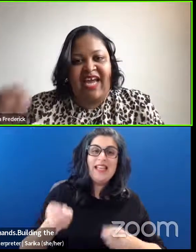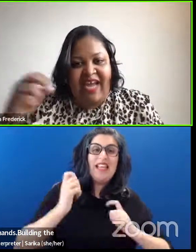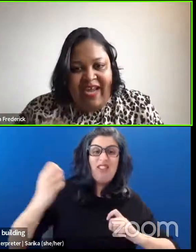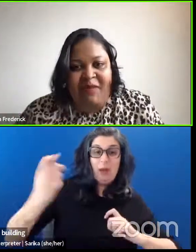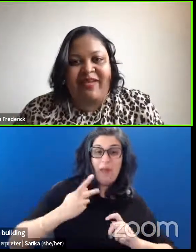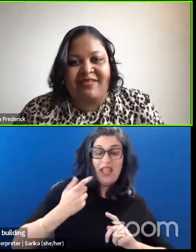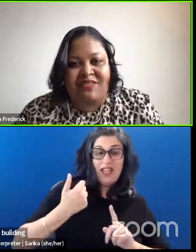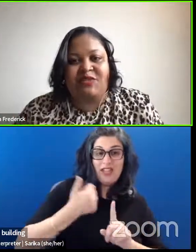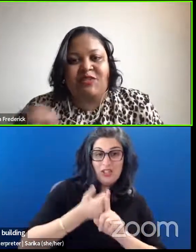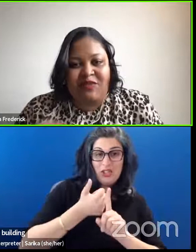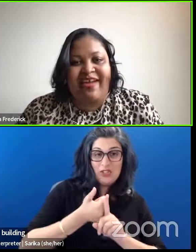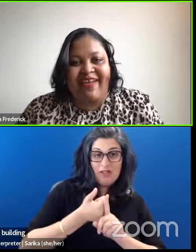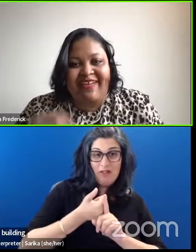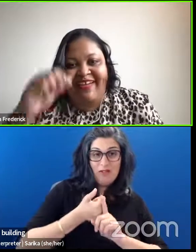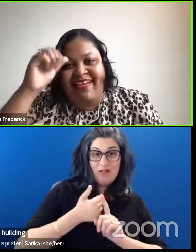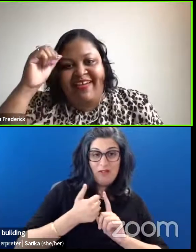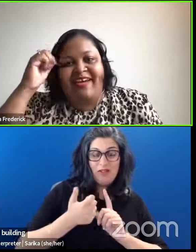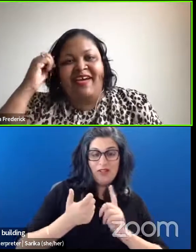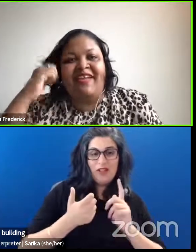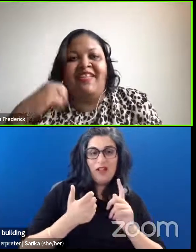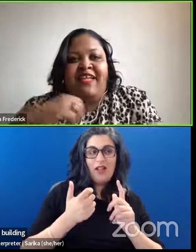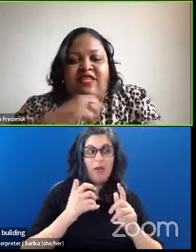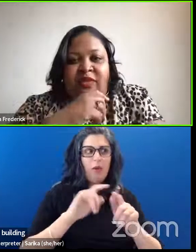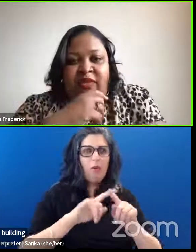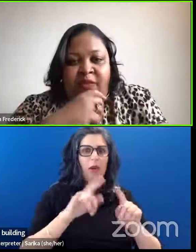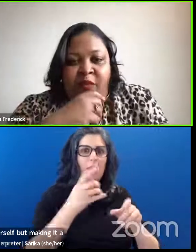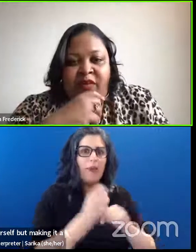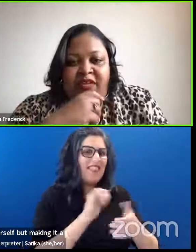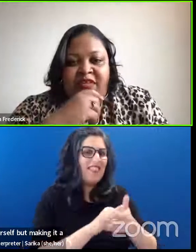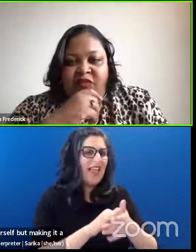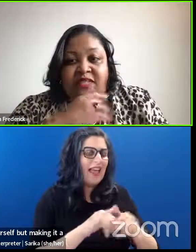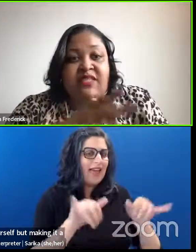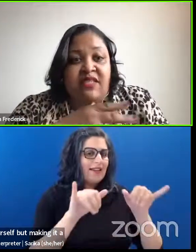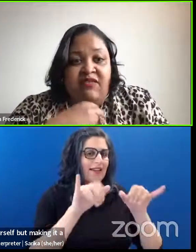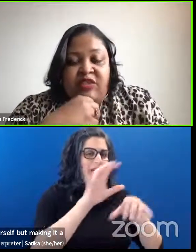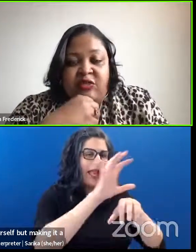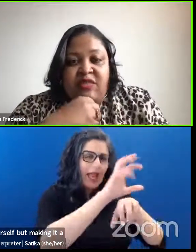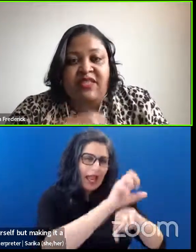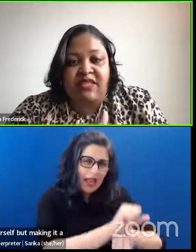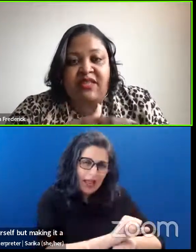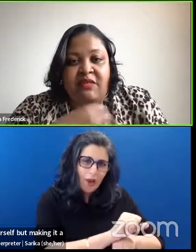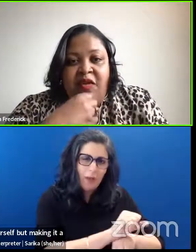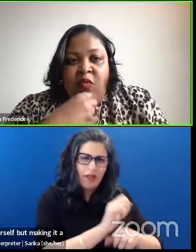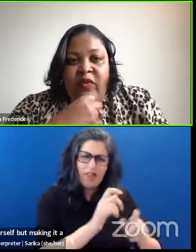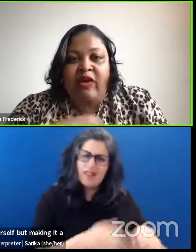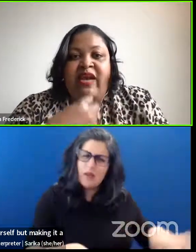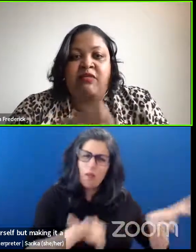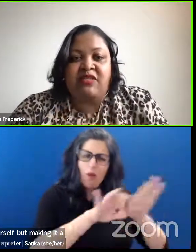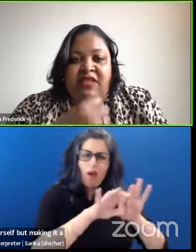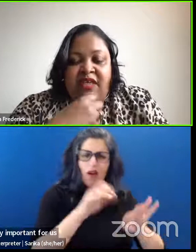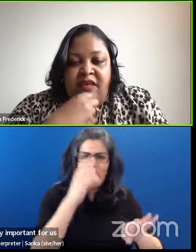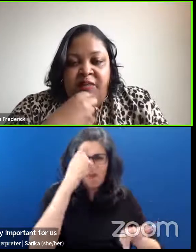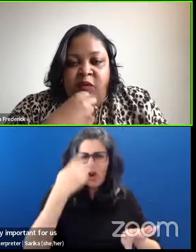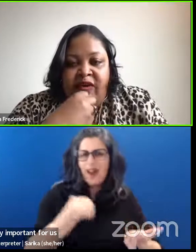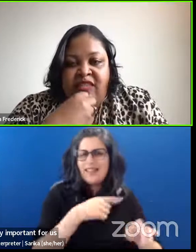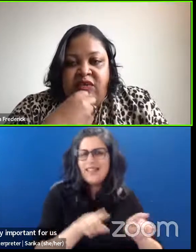it a habit to do that, I think is really important for us as individuals. And then we are able to then pour into